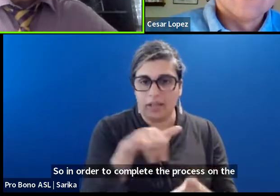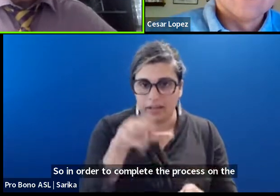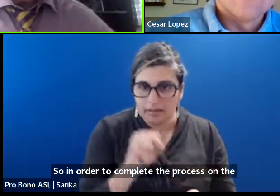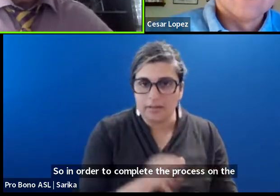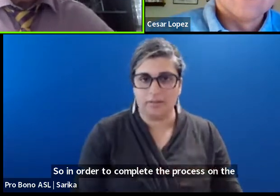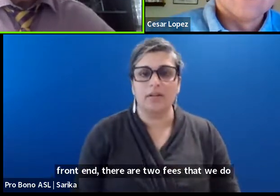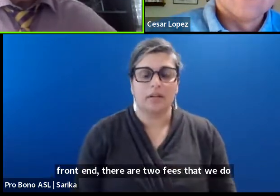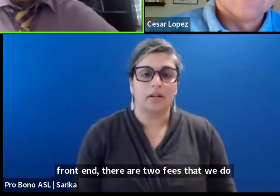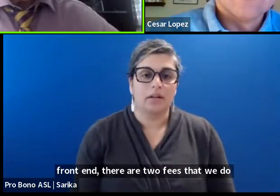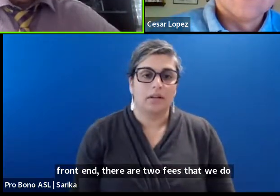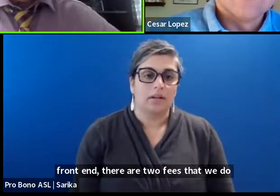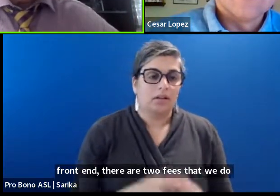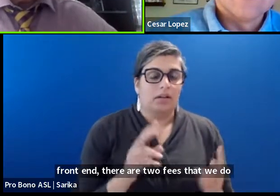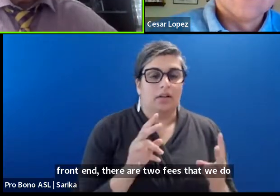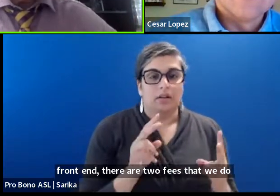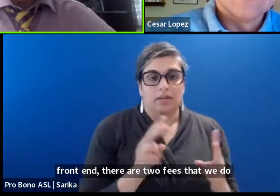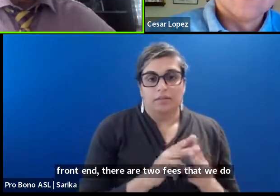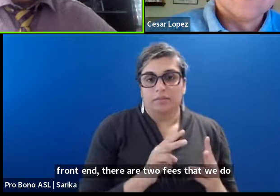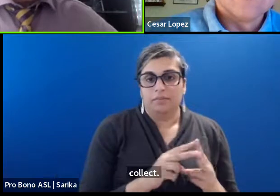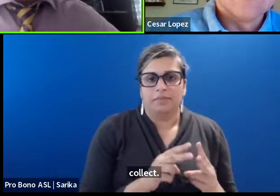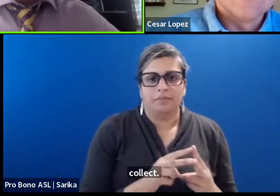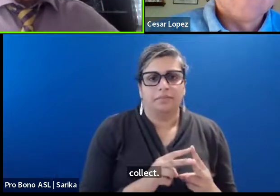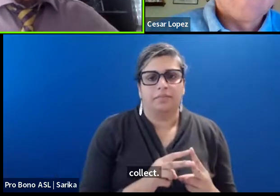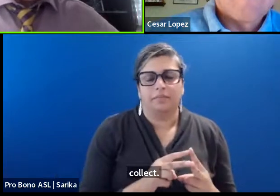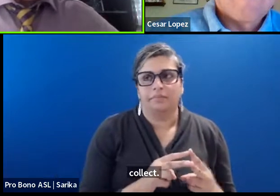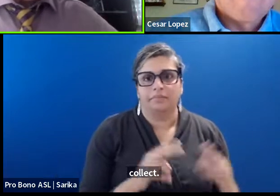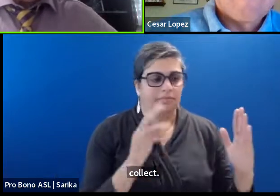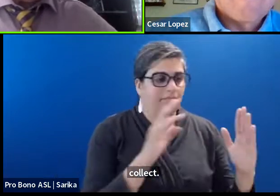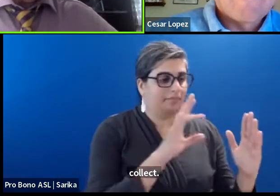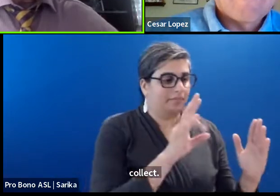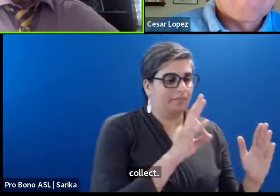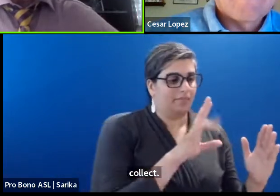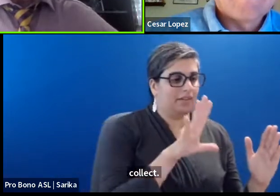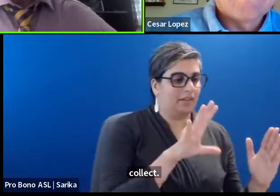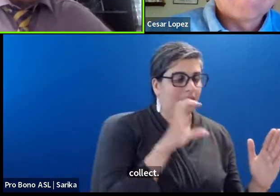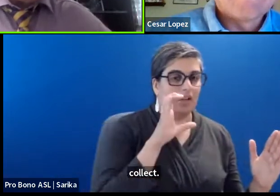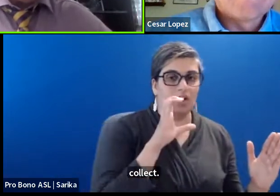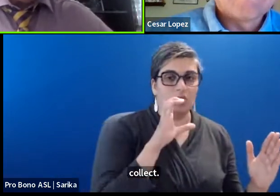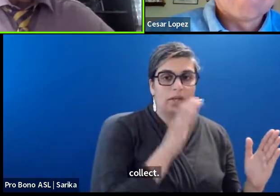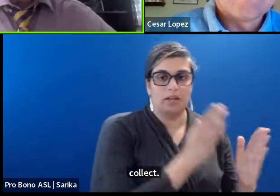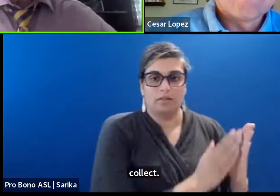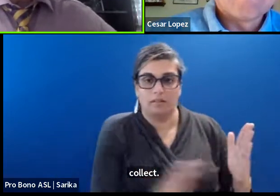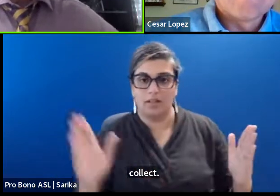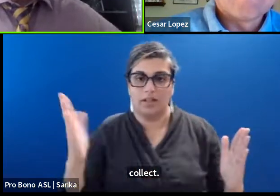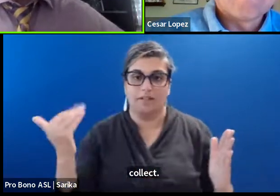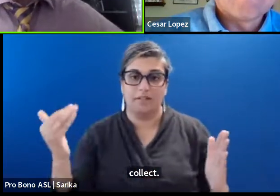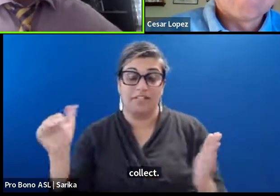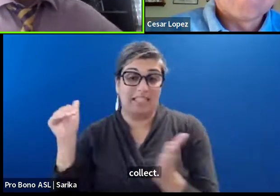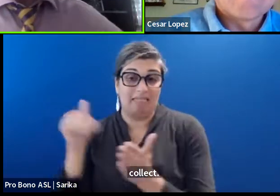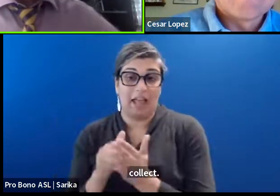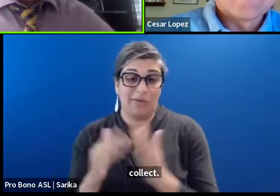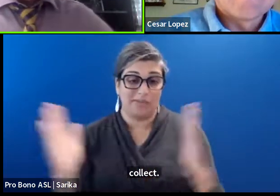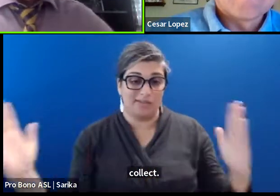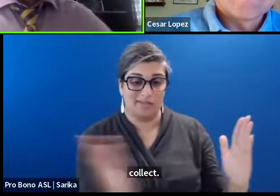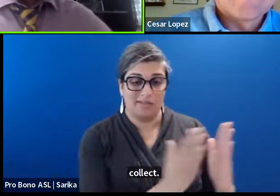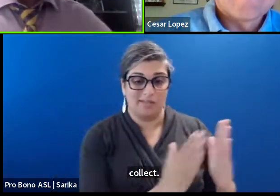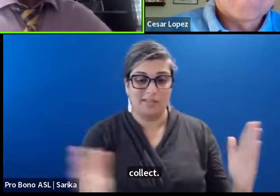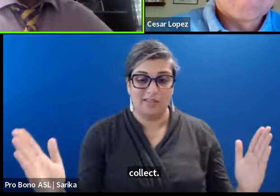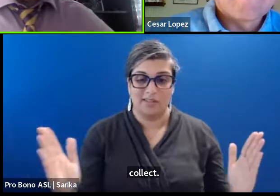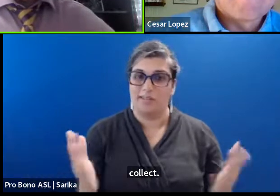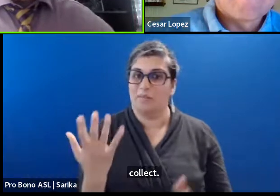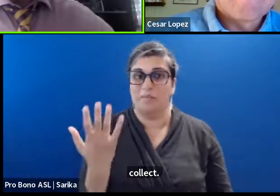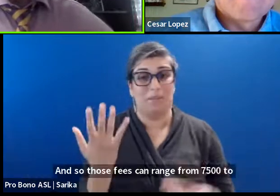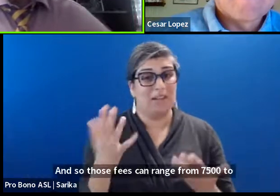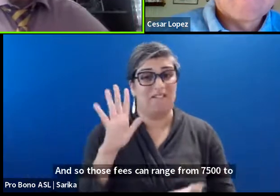And so. Those fees. Can range from. Seventy five hundred. To fifteen thousand. To five thousand. For some